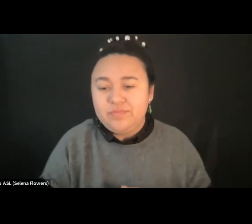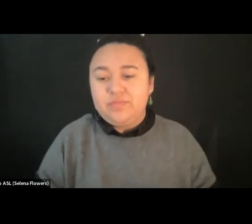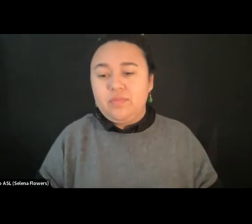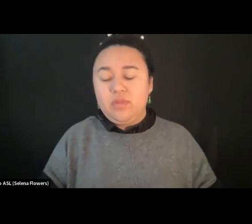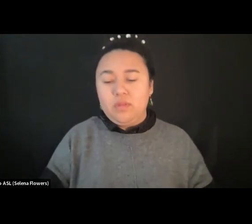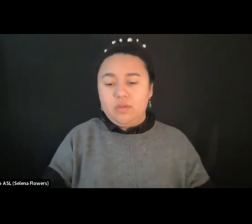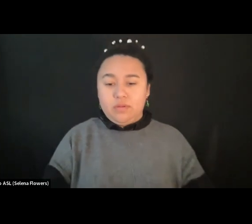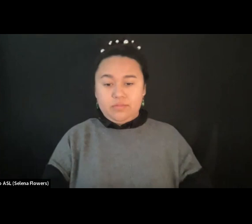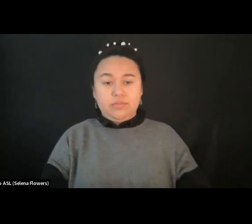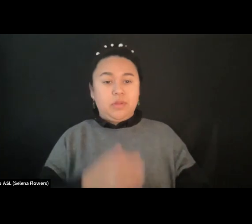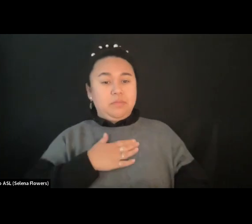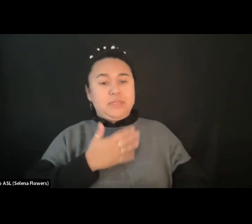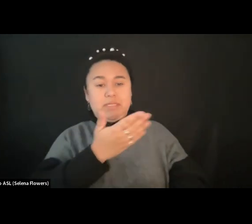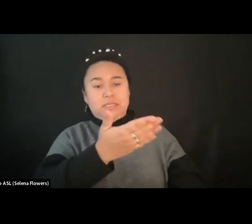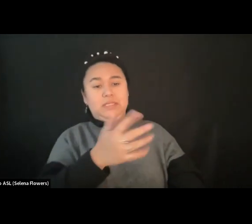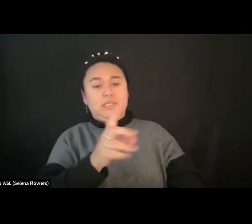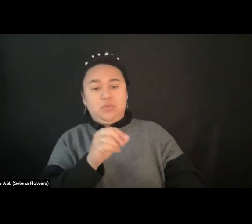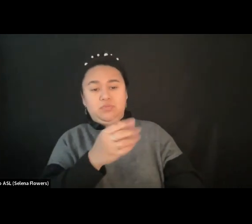No, please.